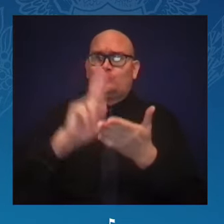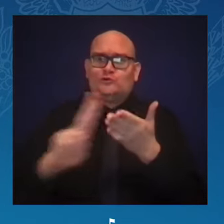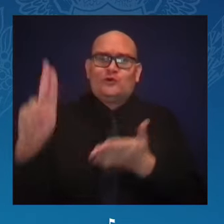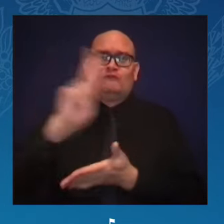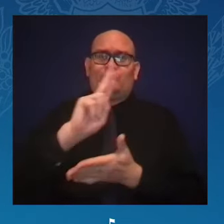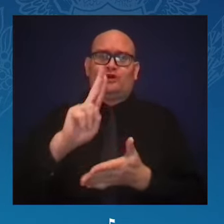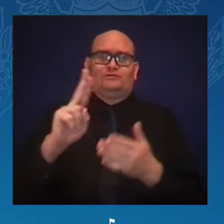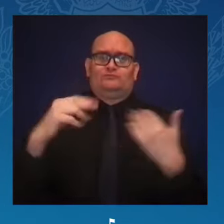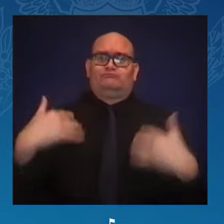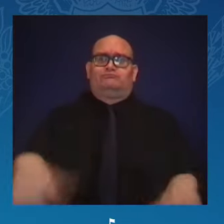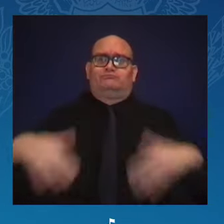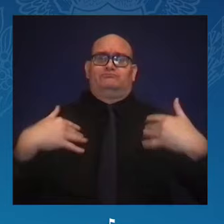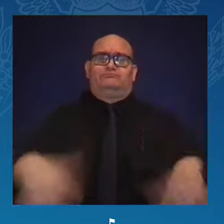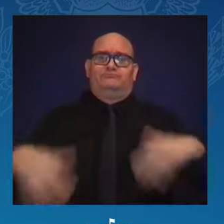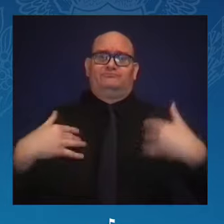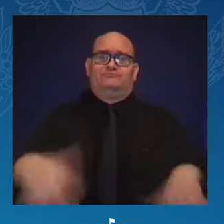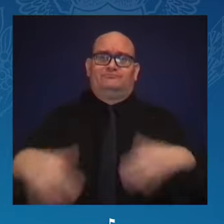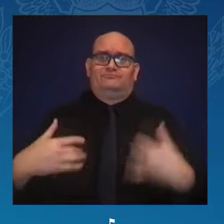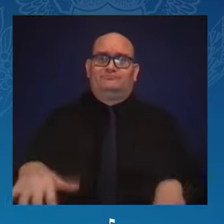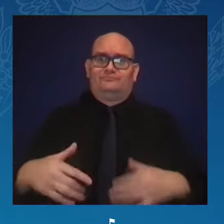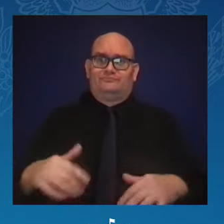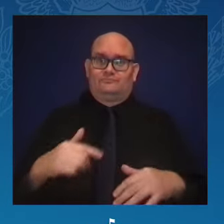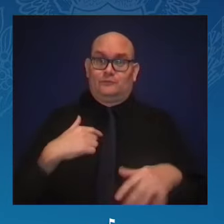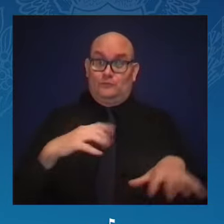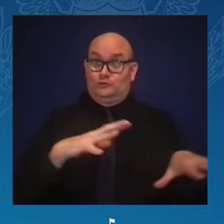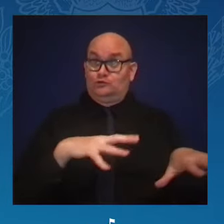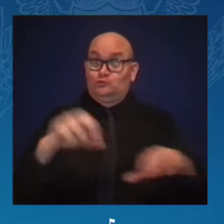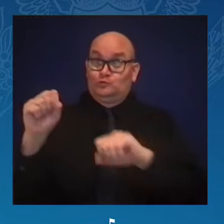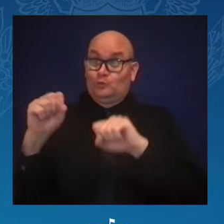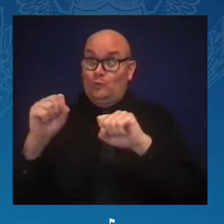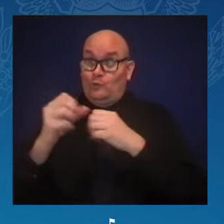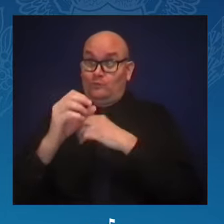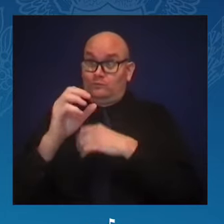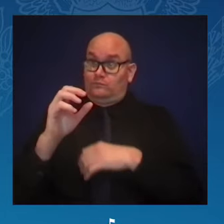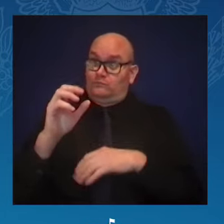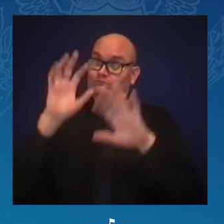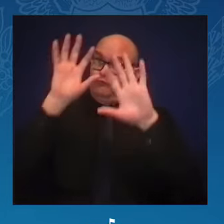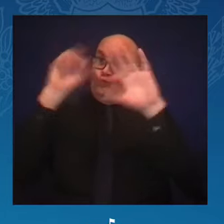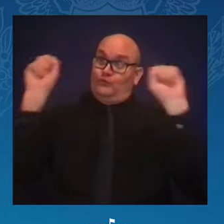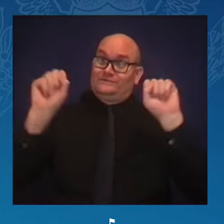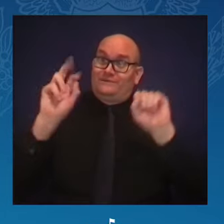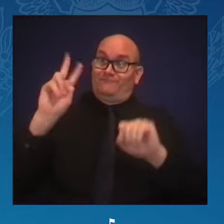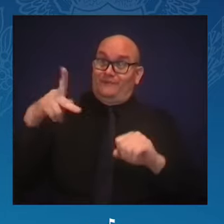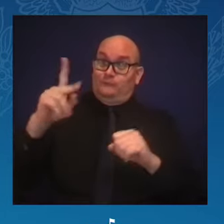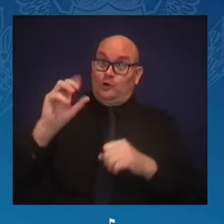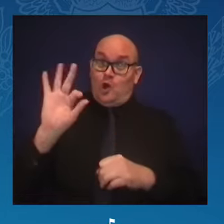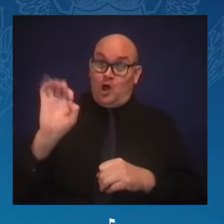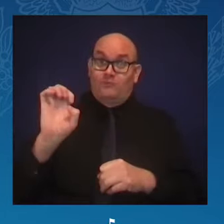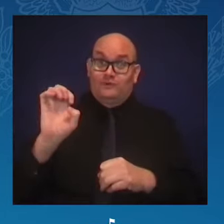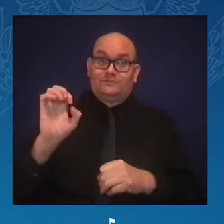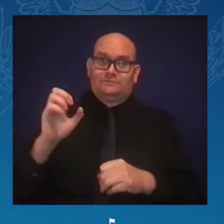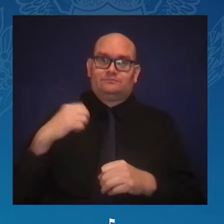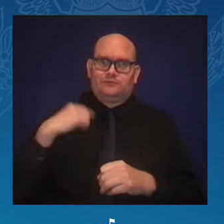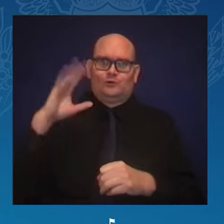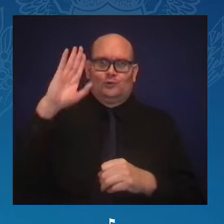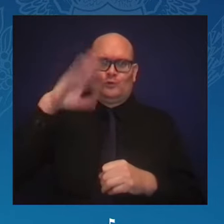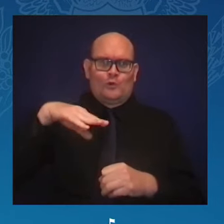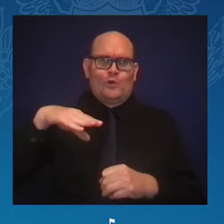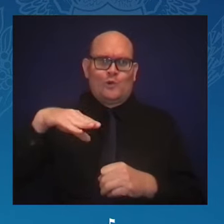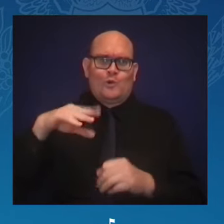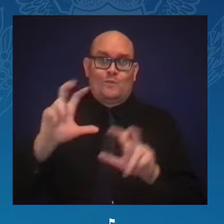So when we took office, we did what we all know to be right. President Biden and I invested nearly $7 billion in our